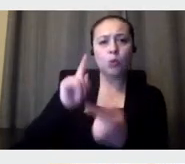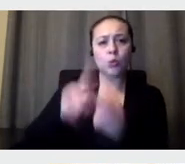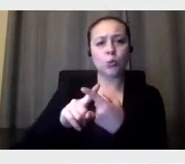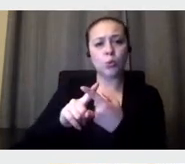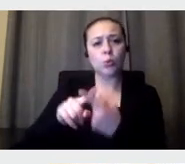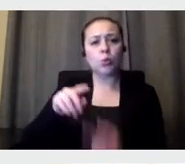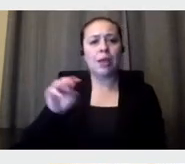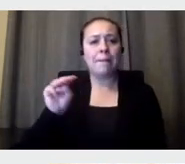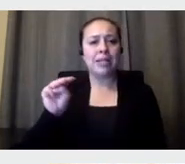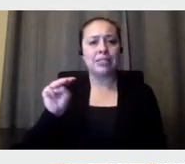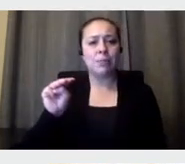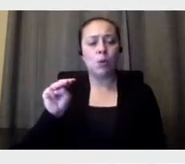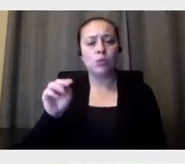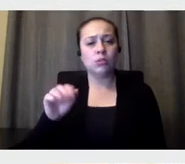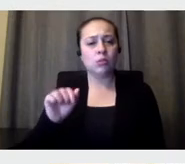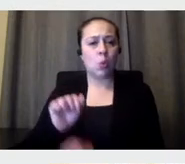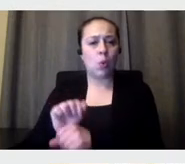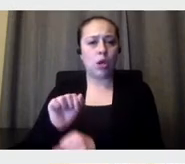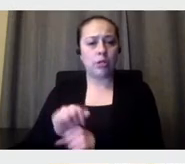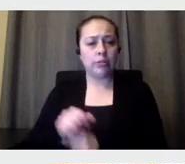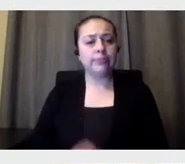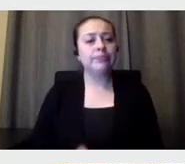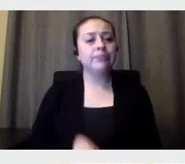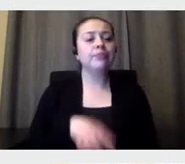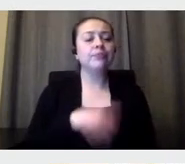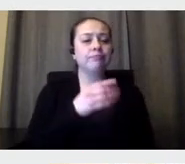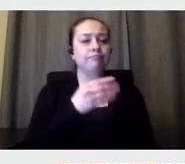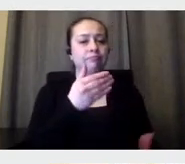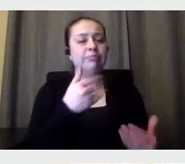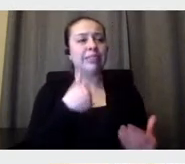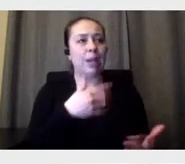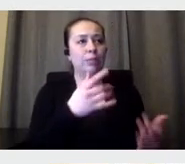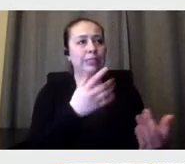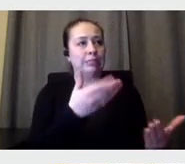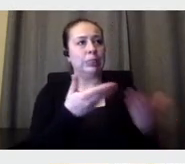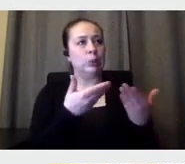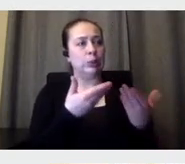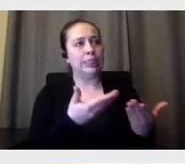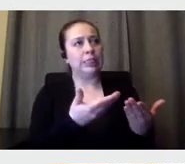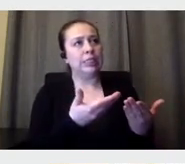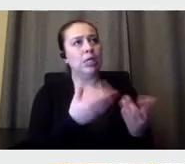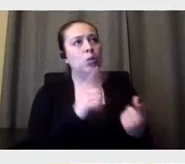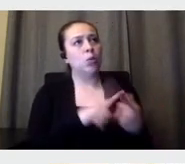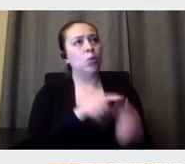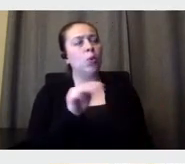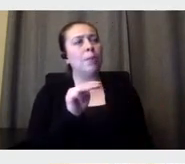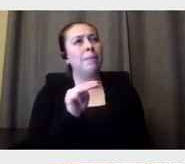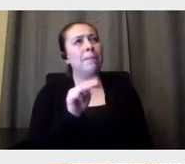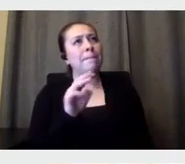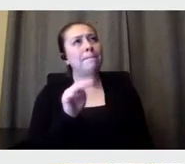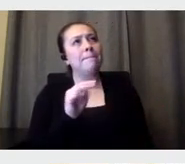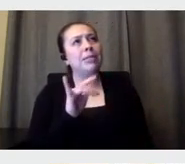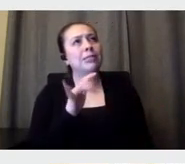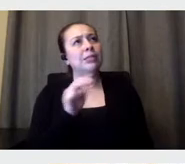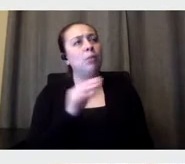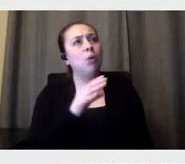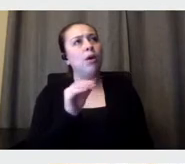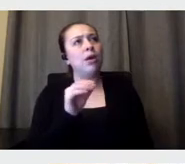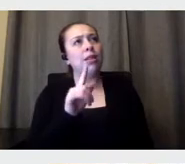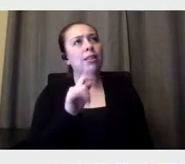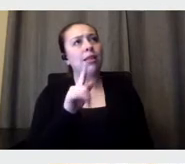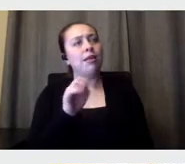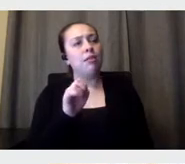Well, I was introduced by, by the Vignellis in the year, which year it was? It was like 2014,